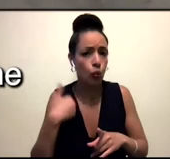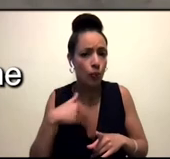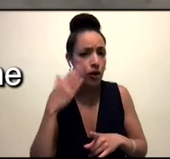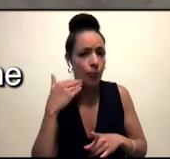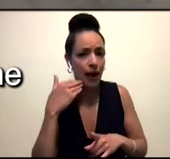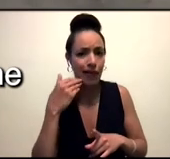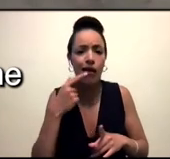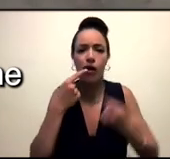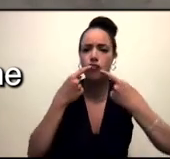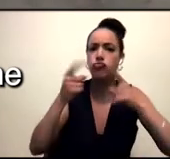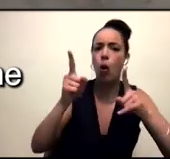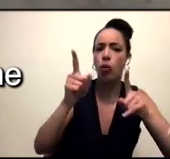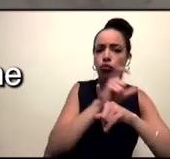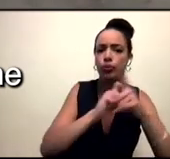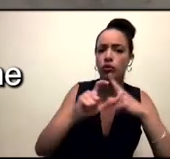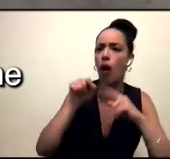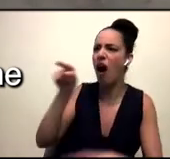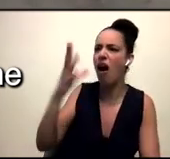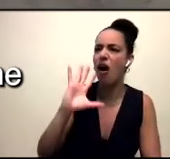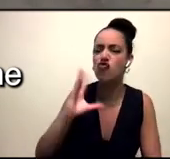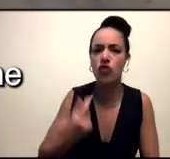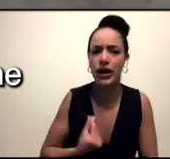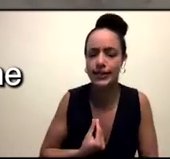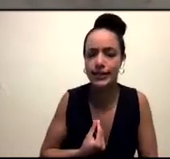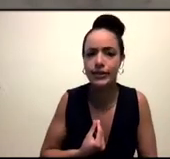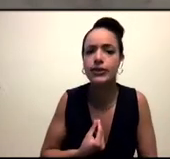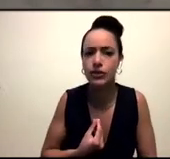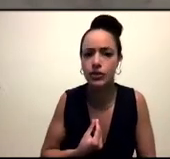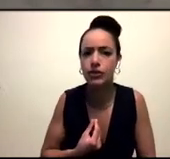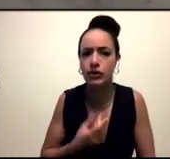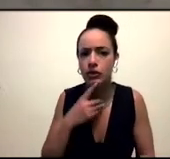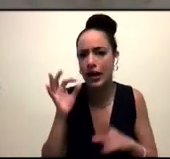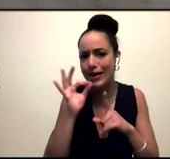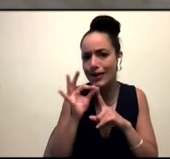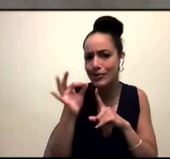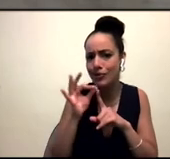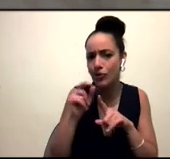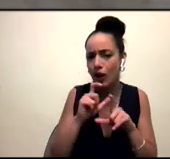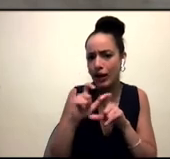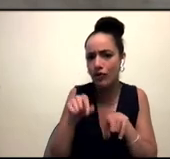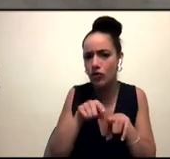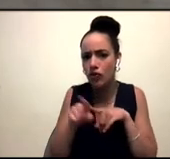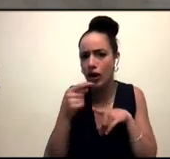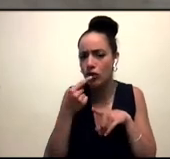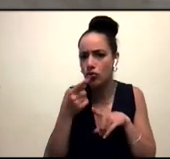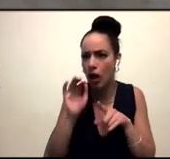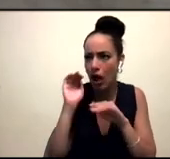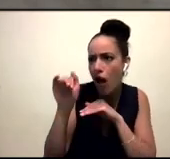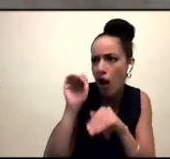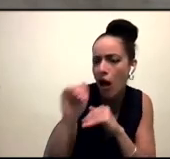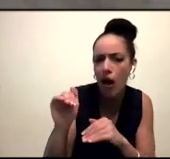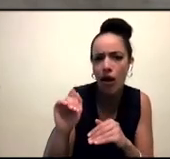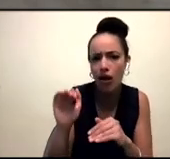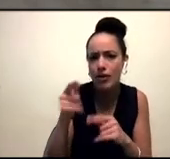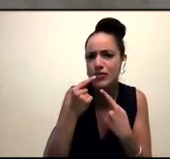in at least the understanding. And the interviewer kept trying to find somebody to say something horrible, to shock readers,